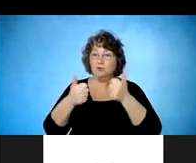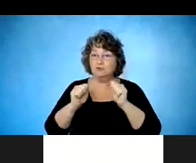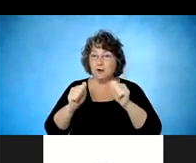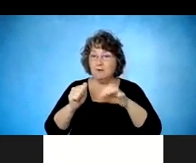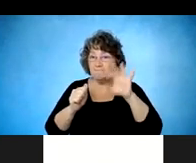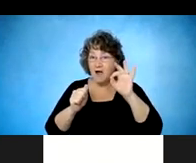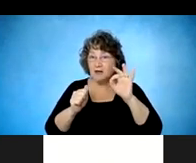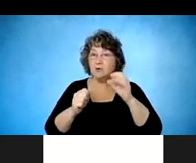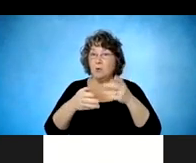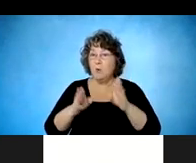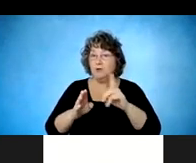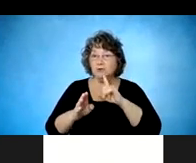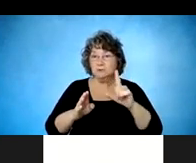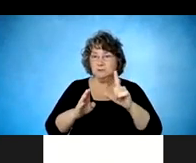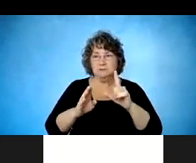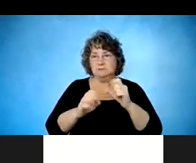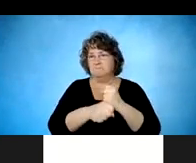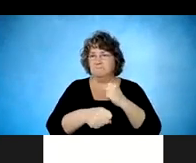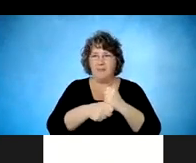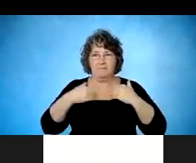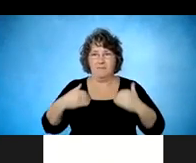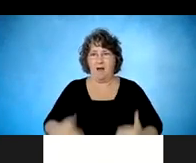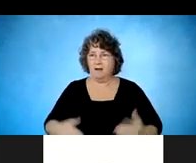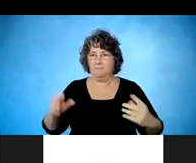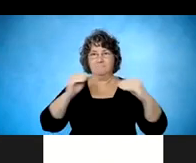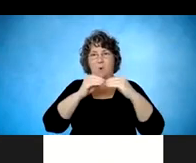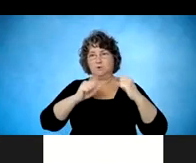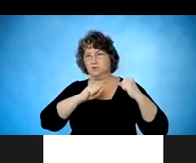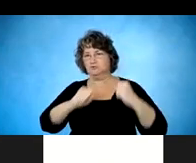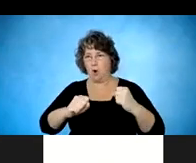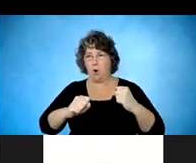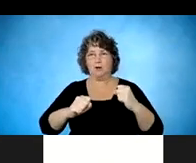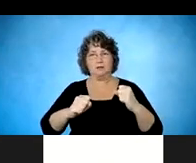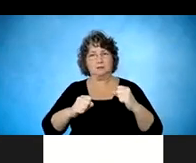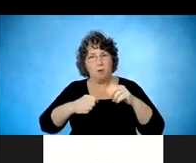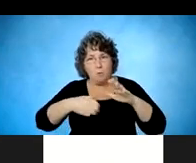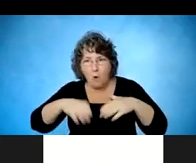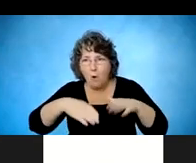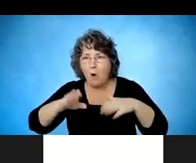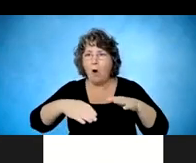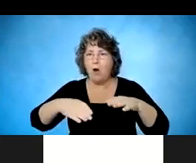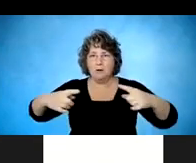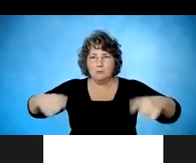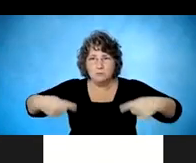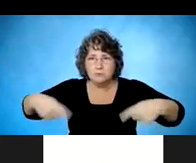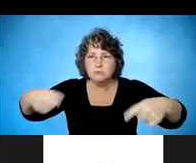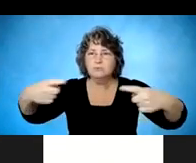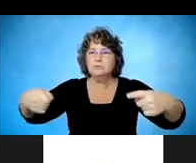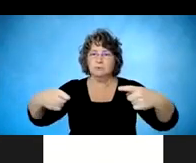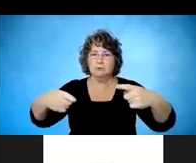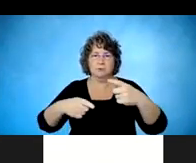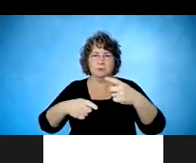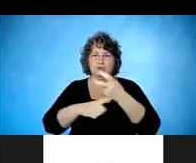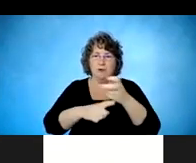ways to improve their capability of walking or wheelchair mobility or transfers, family